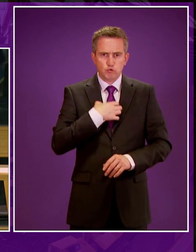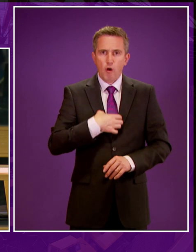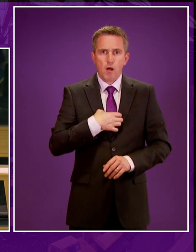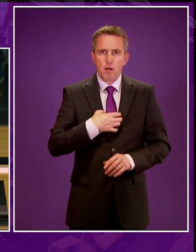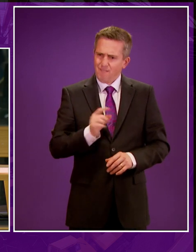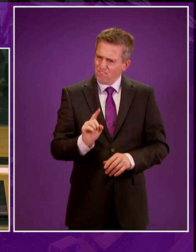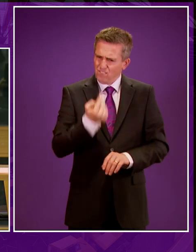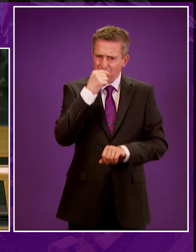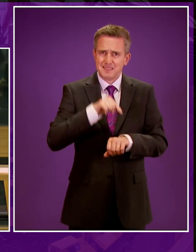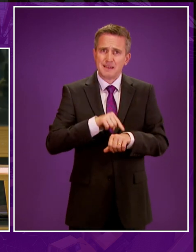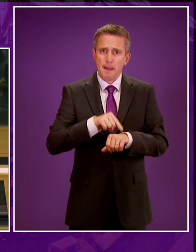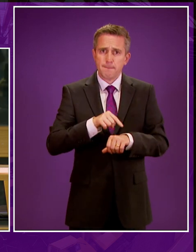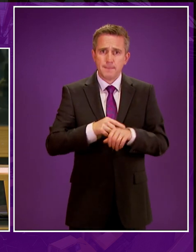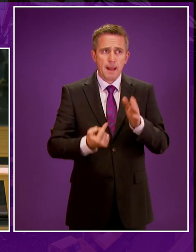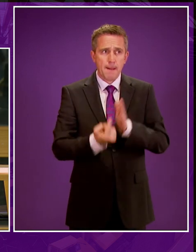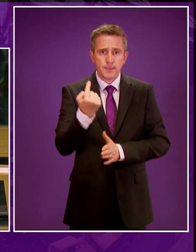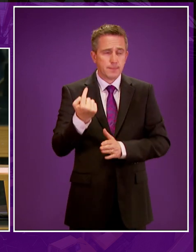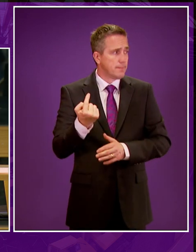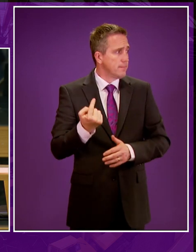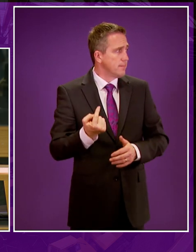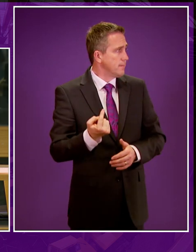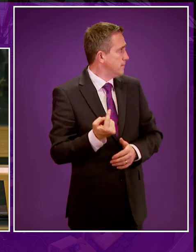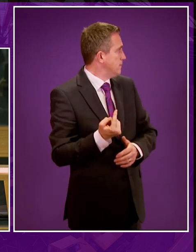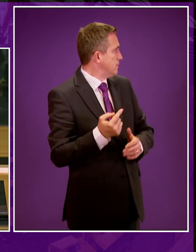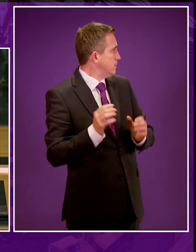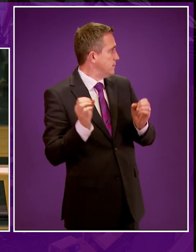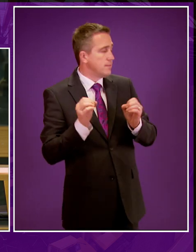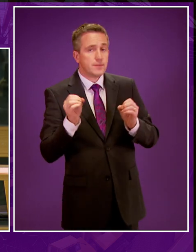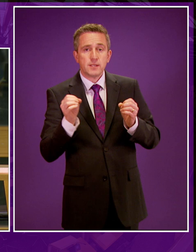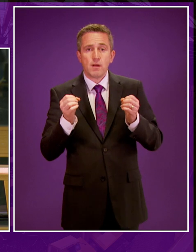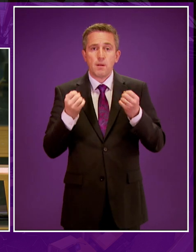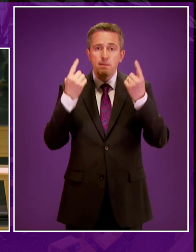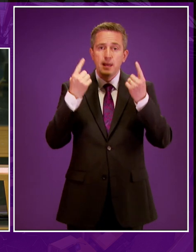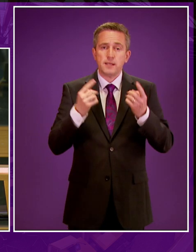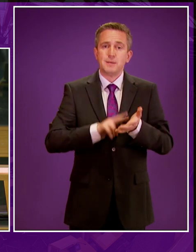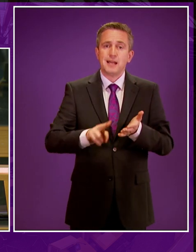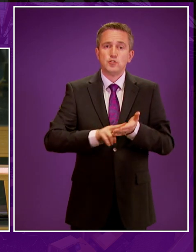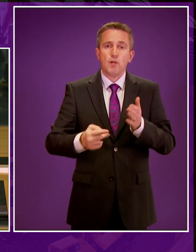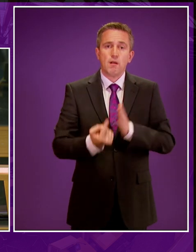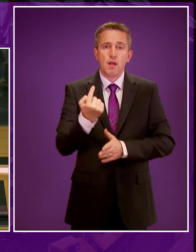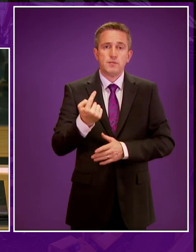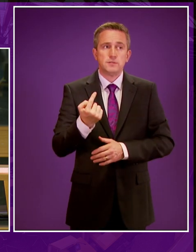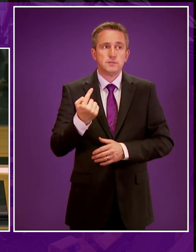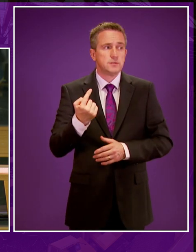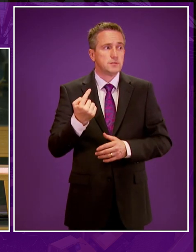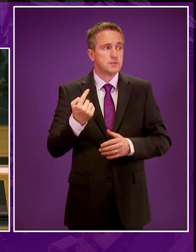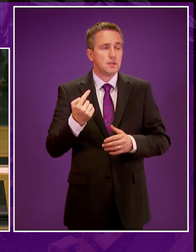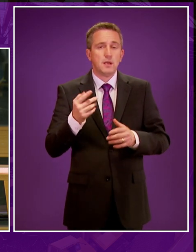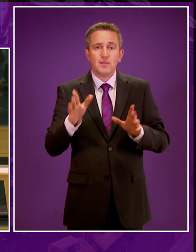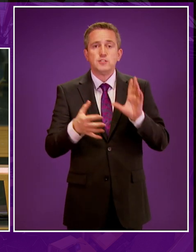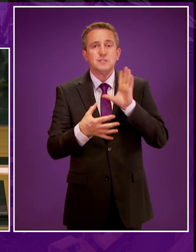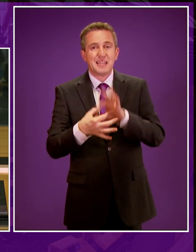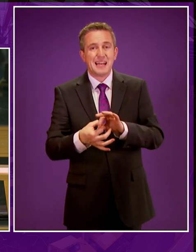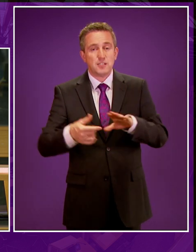There had never been earthquakes in the region as far as anyone knew. And it did not appear to be a natural occurrence. Ultimately, it was